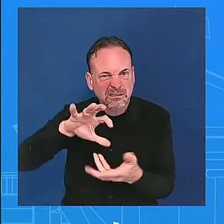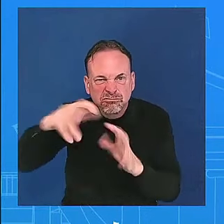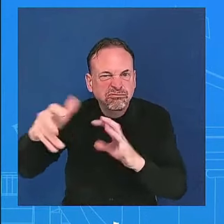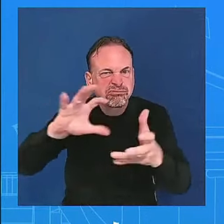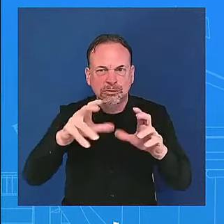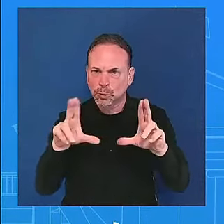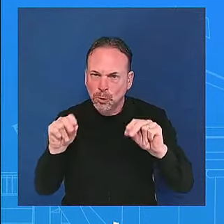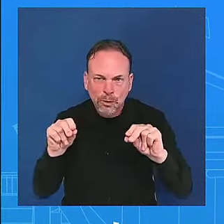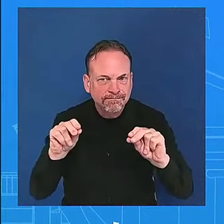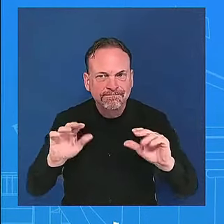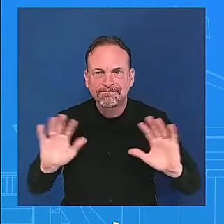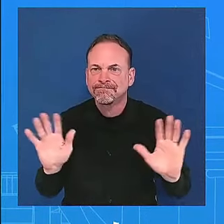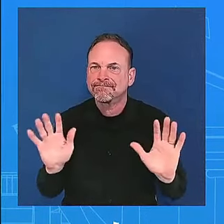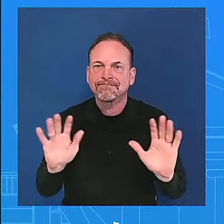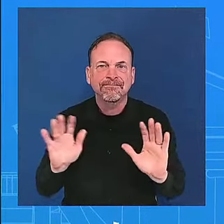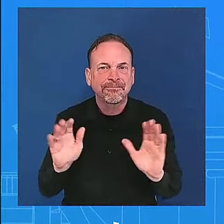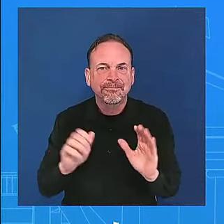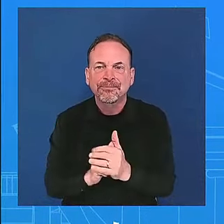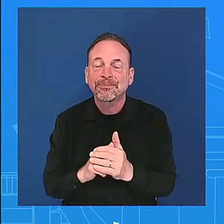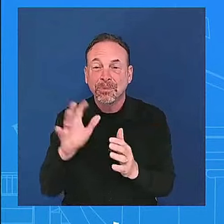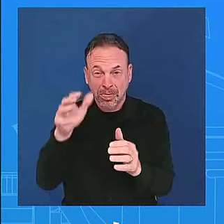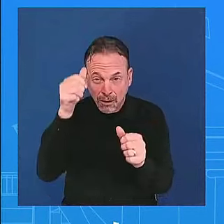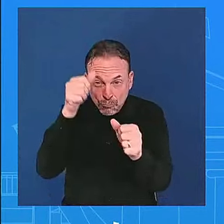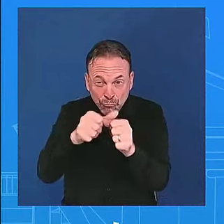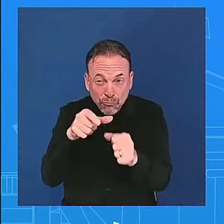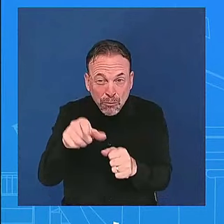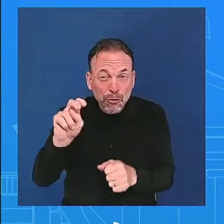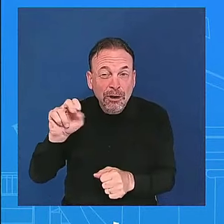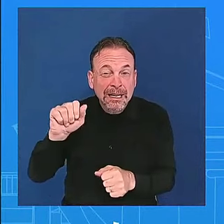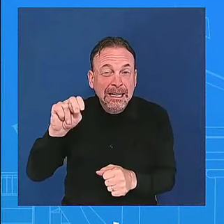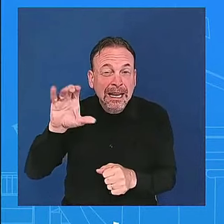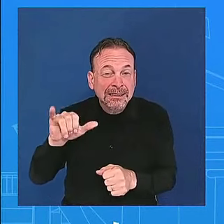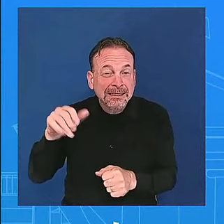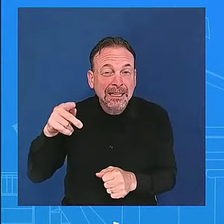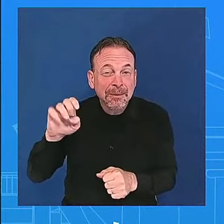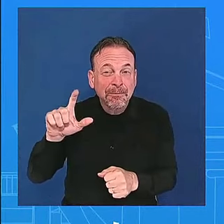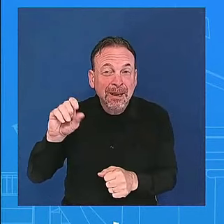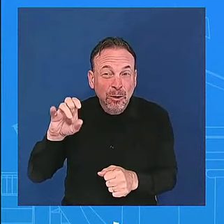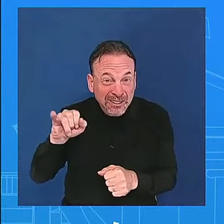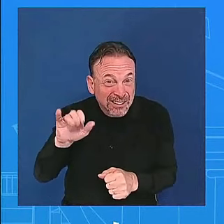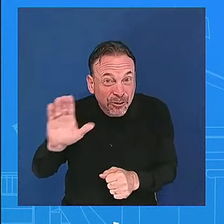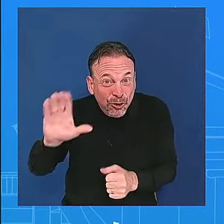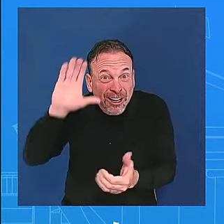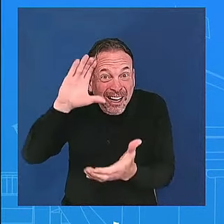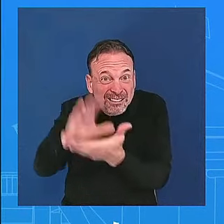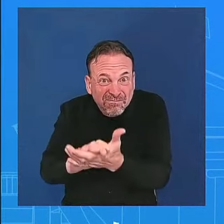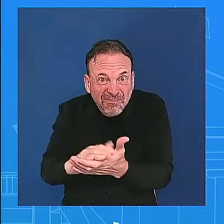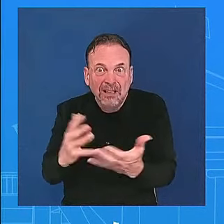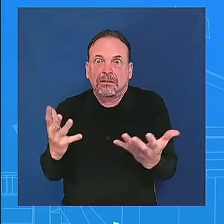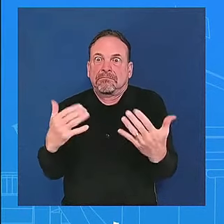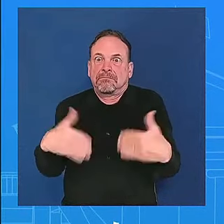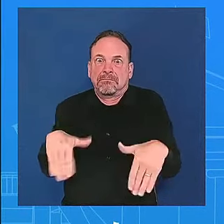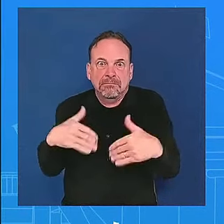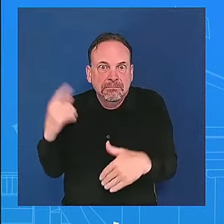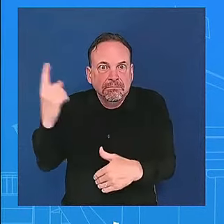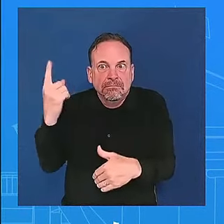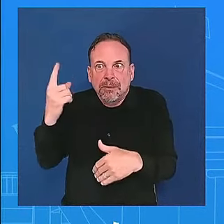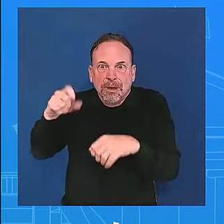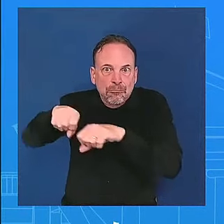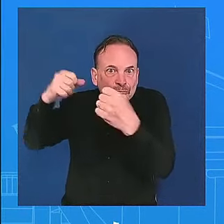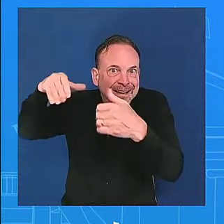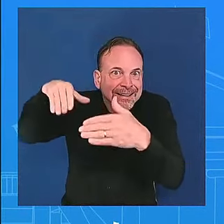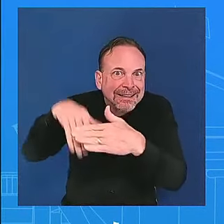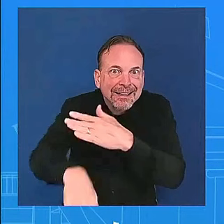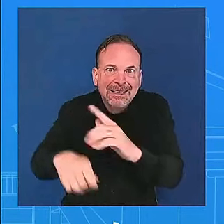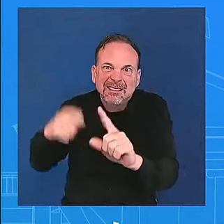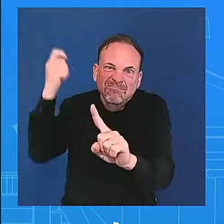out about uh uh you know violent political rhetoric and where we where we will um you know where what